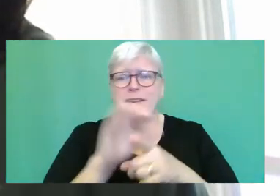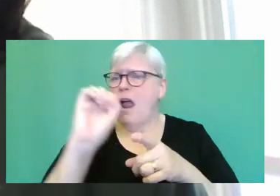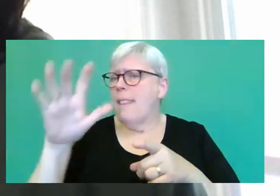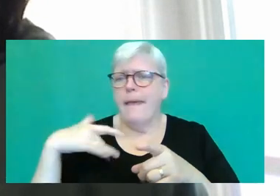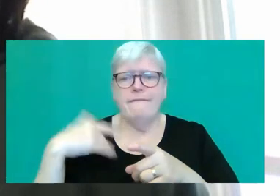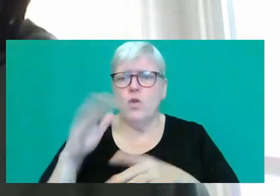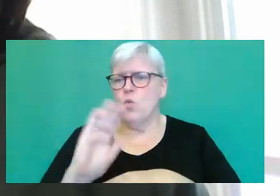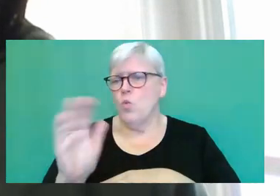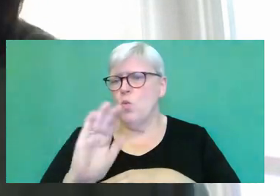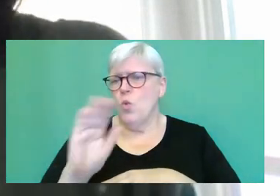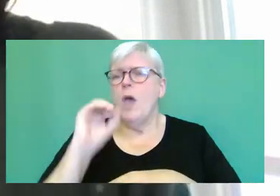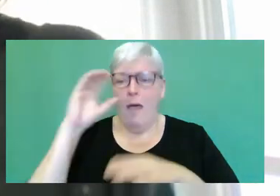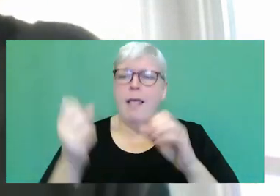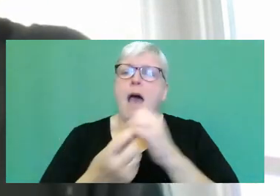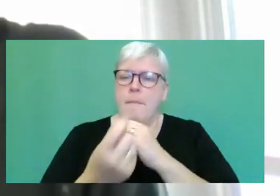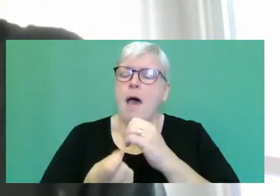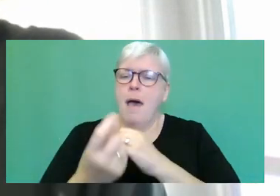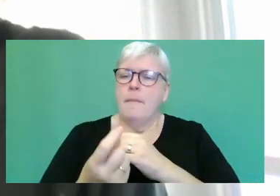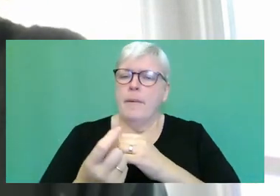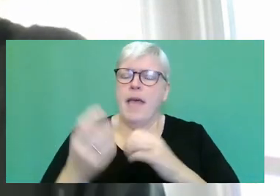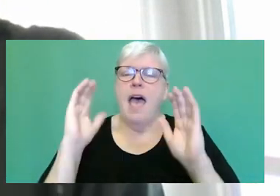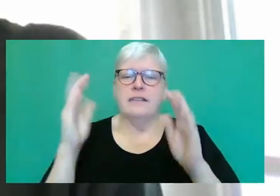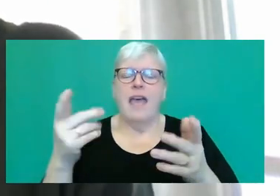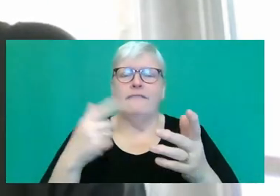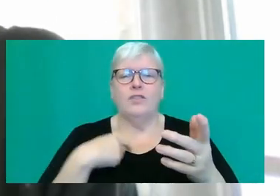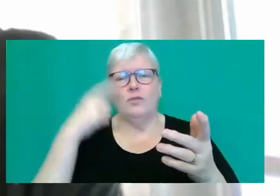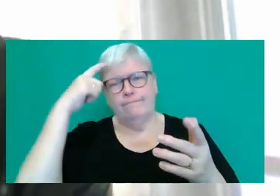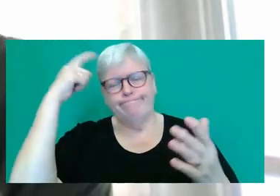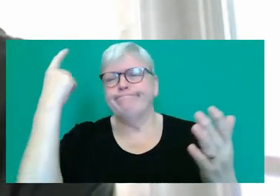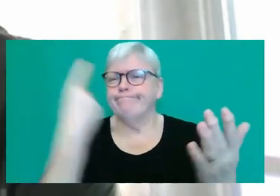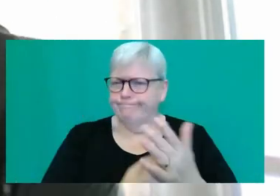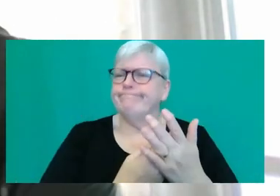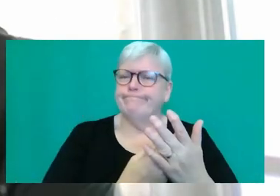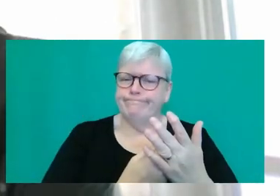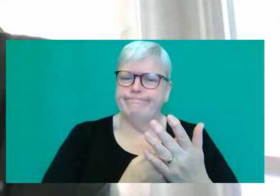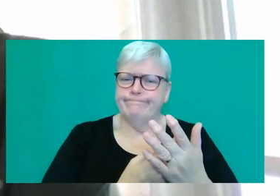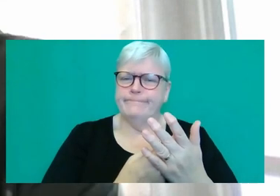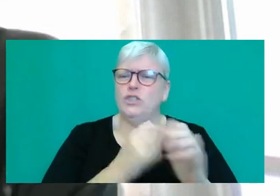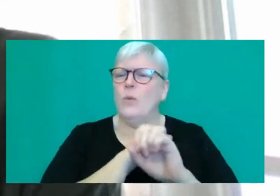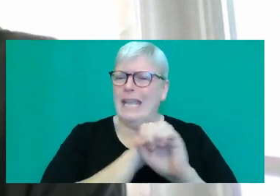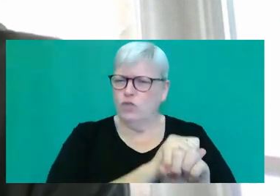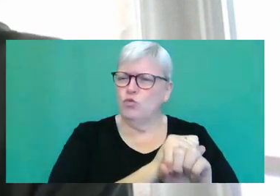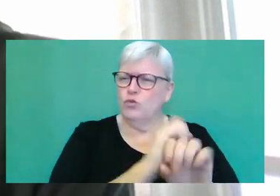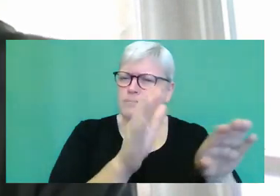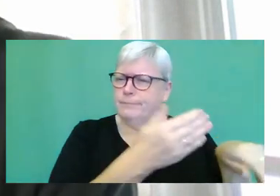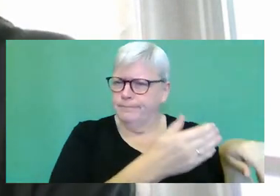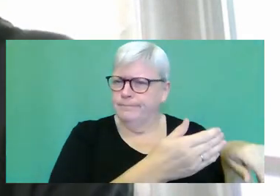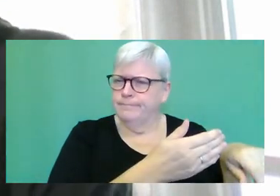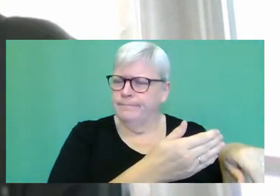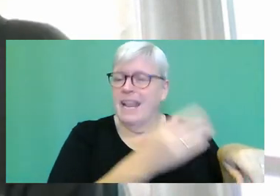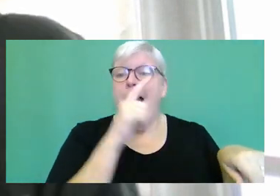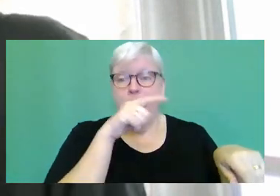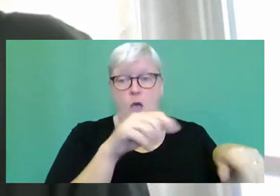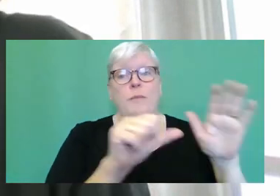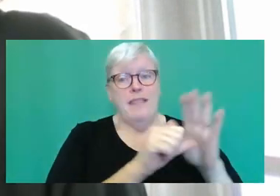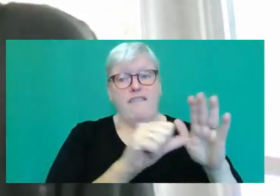to come up. It would be weird. I would have to make a conscious decision to exclude it. You know, that would be difficult. You